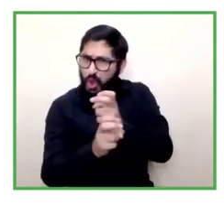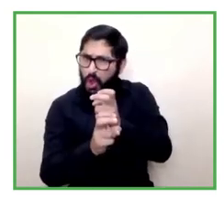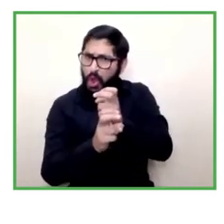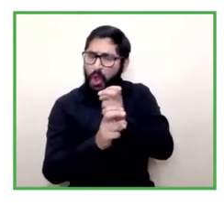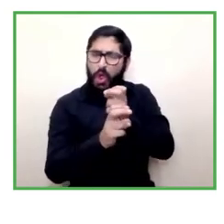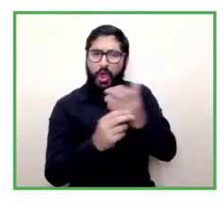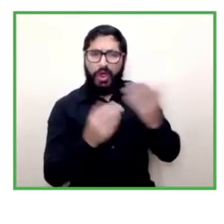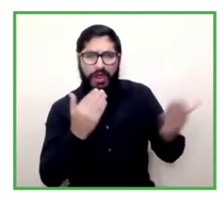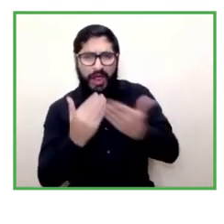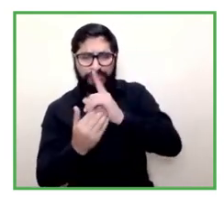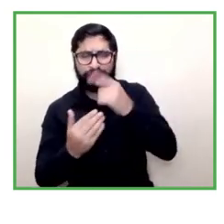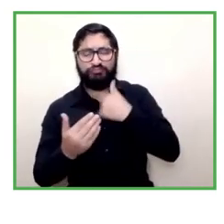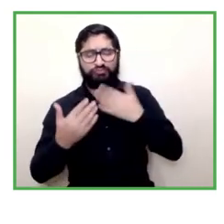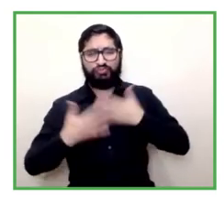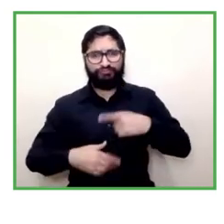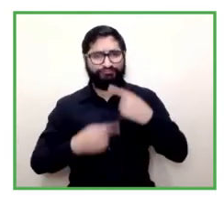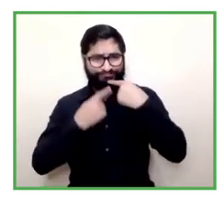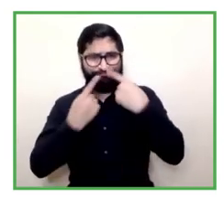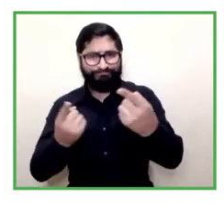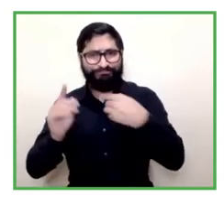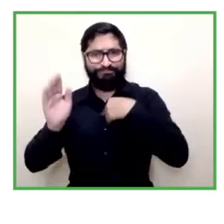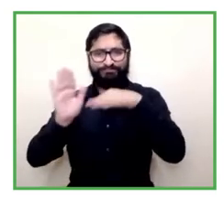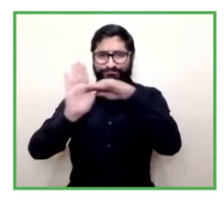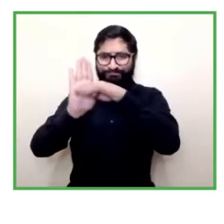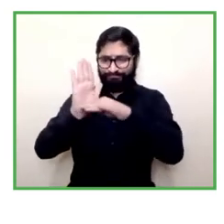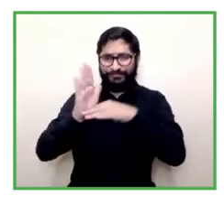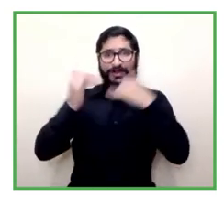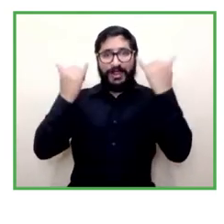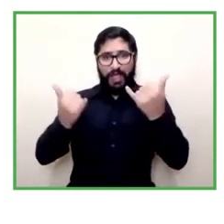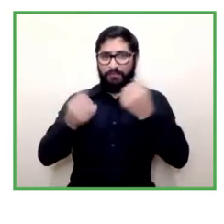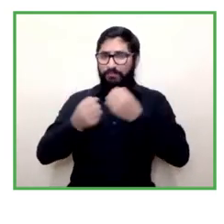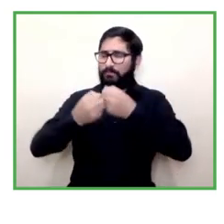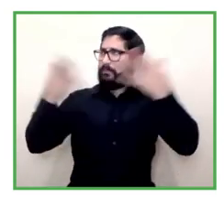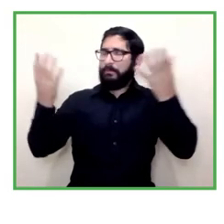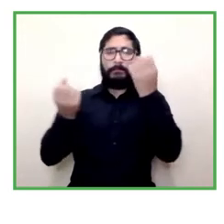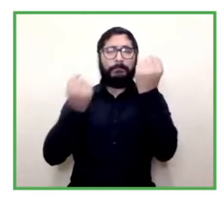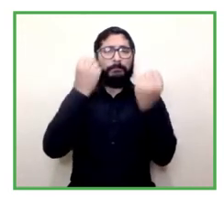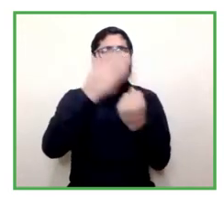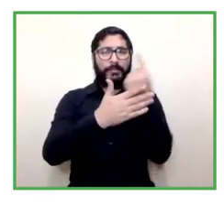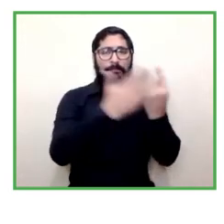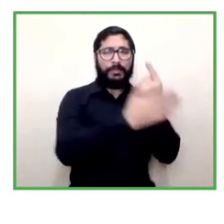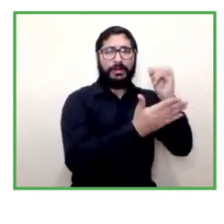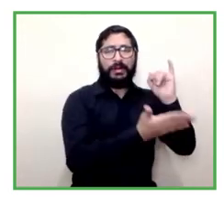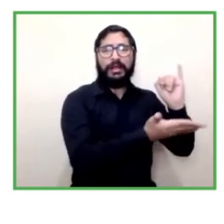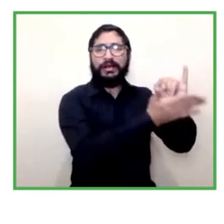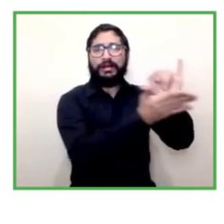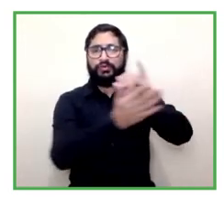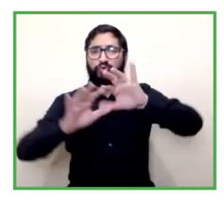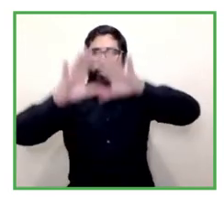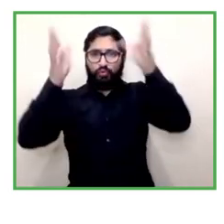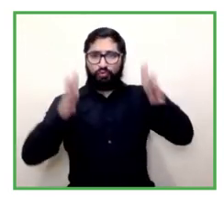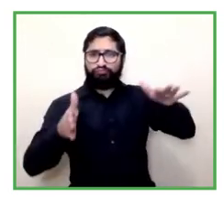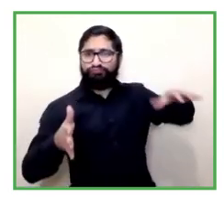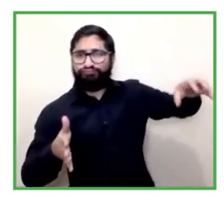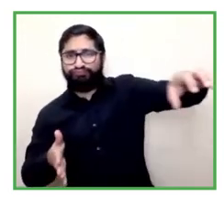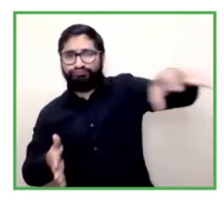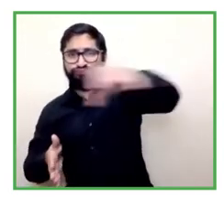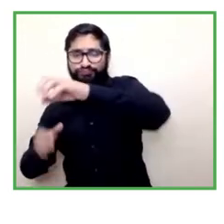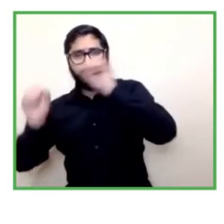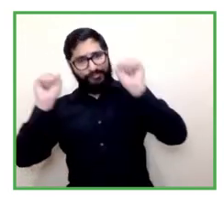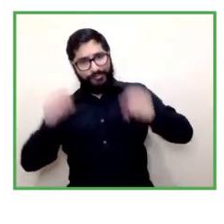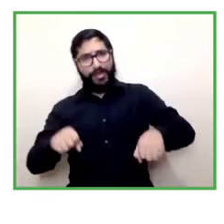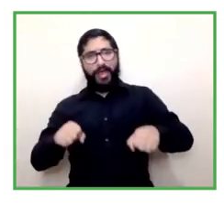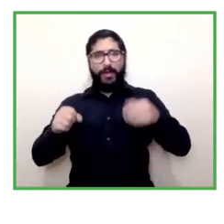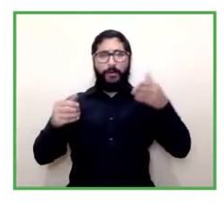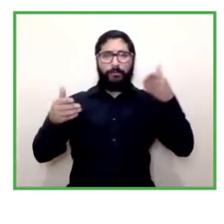because as i mentioned in my presentation today many job positions have been lost and we need to go out and search for companies